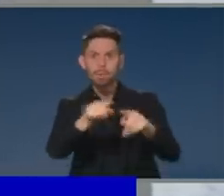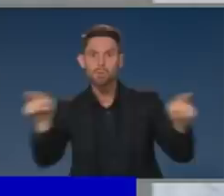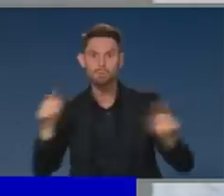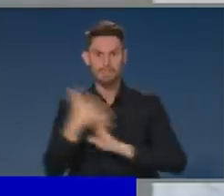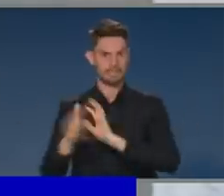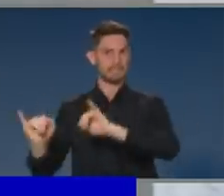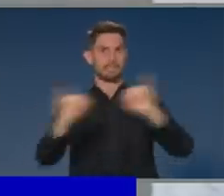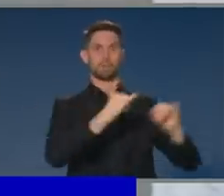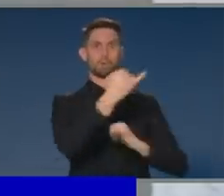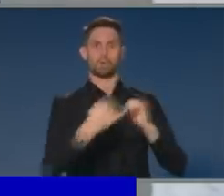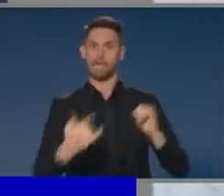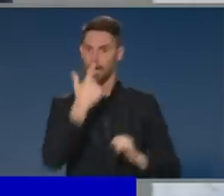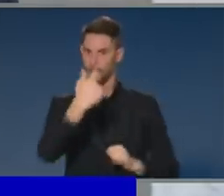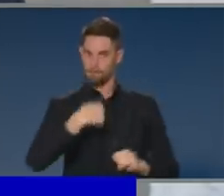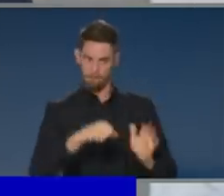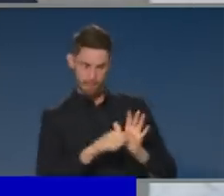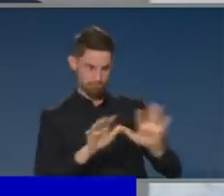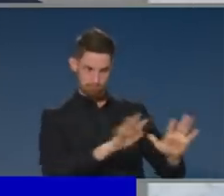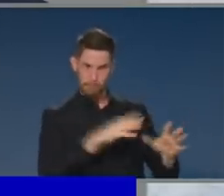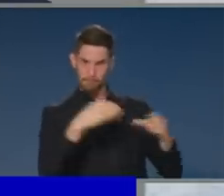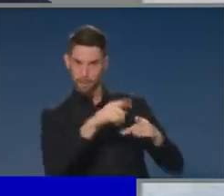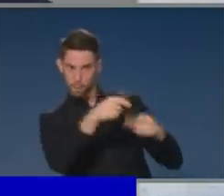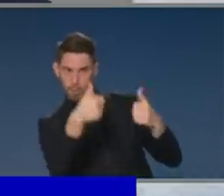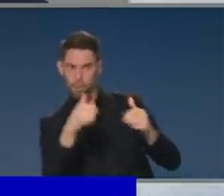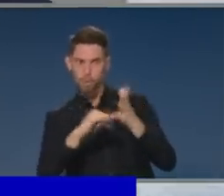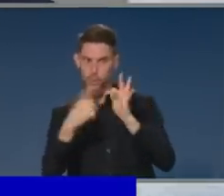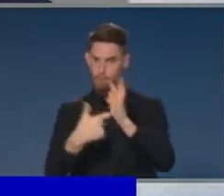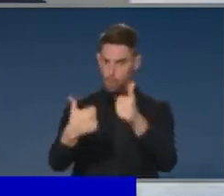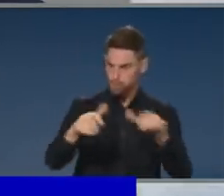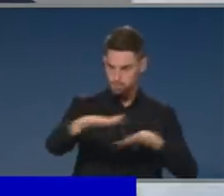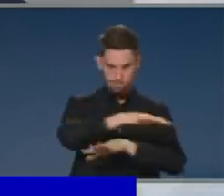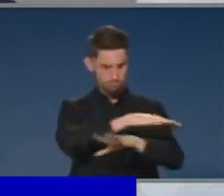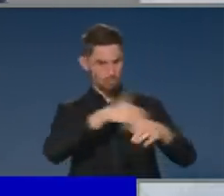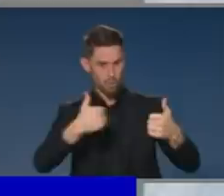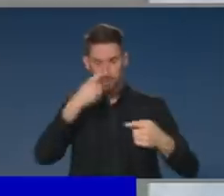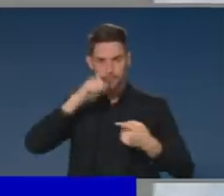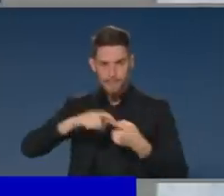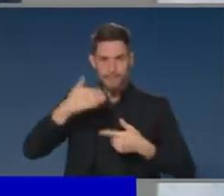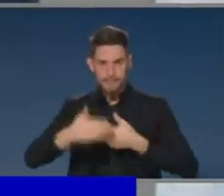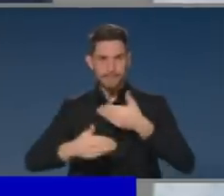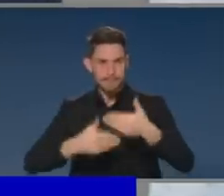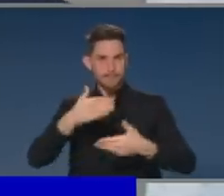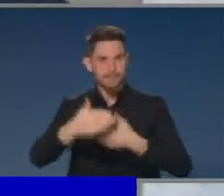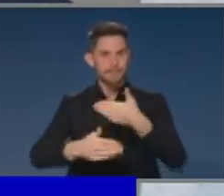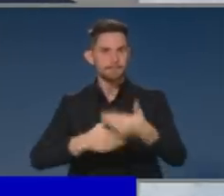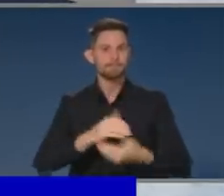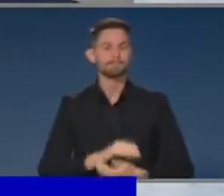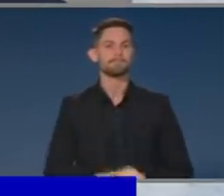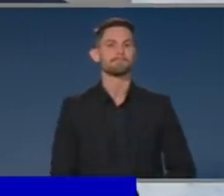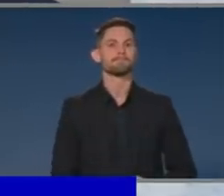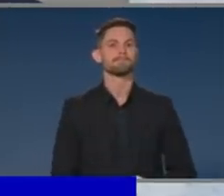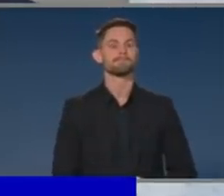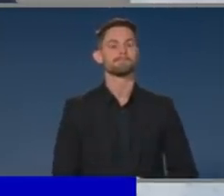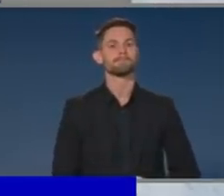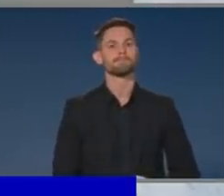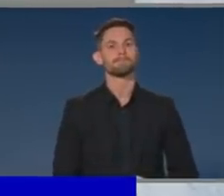from one day to the next at this difficult time. It was also noted this morning, and this is hopefully a note of encouragement to our tourism